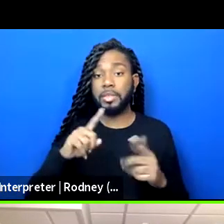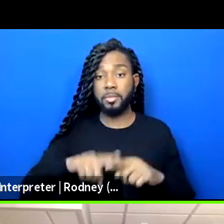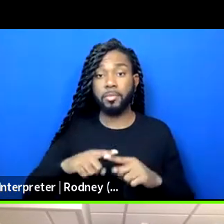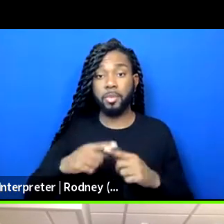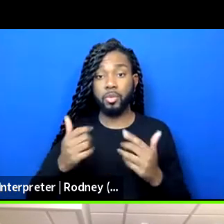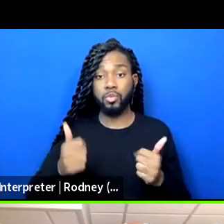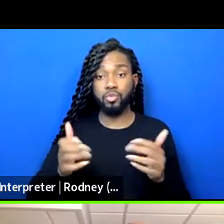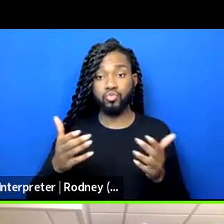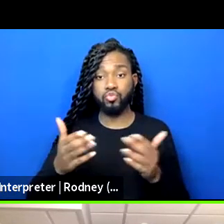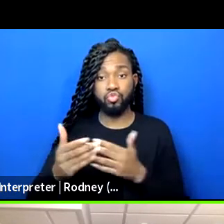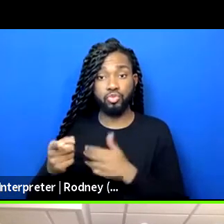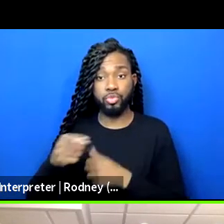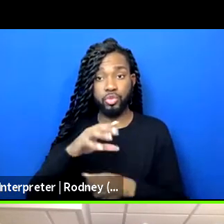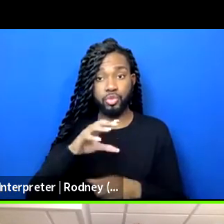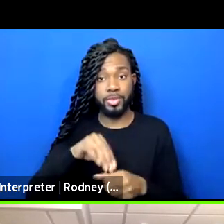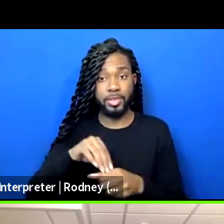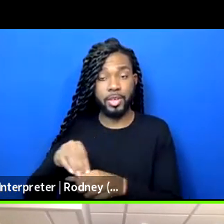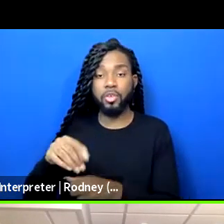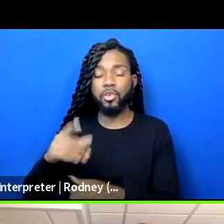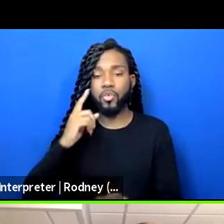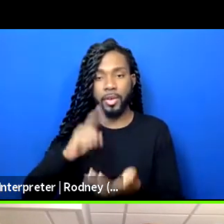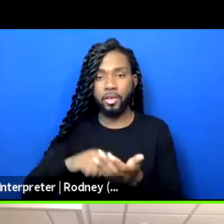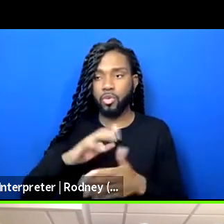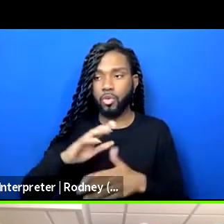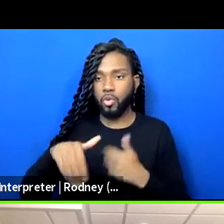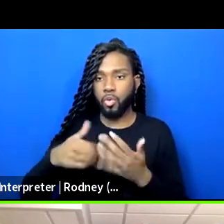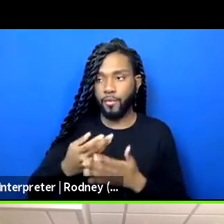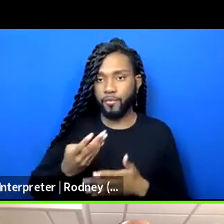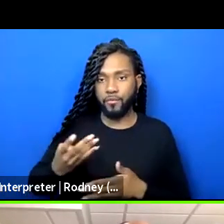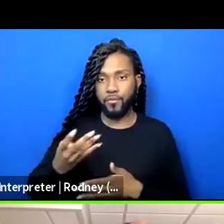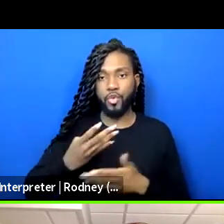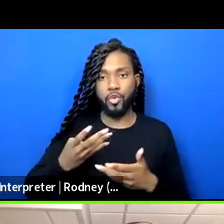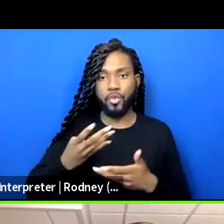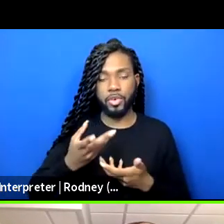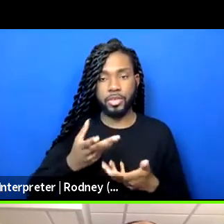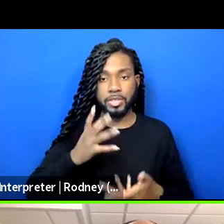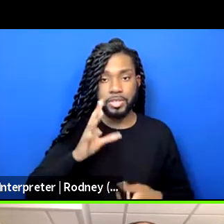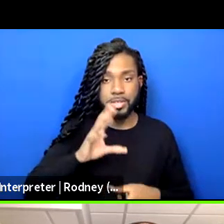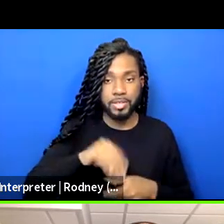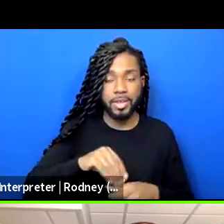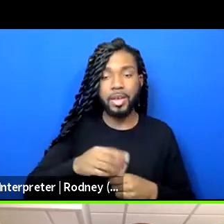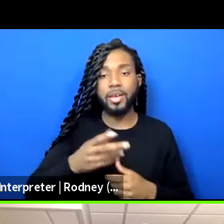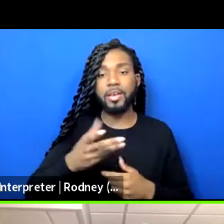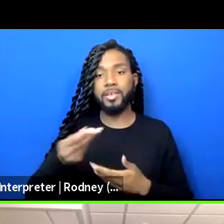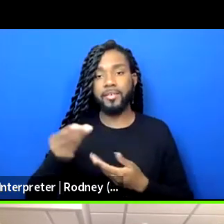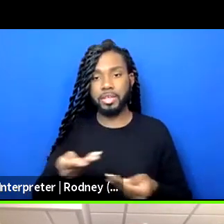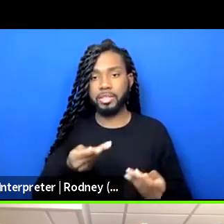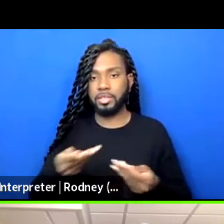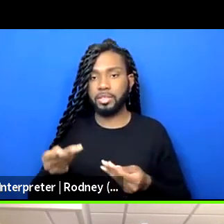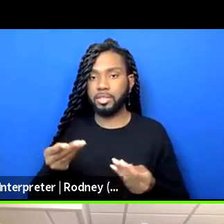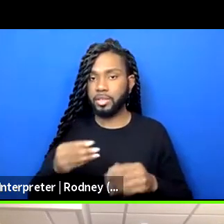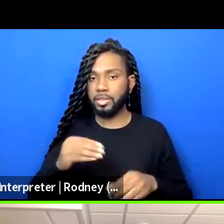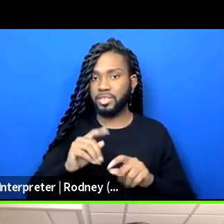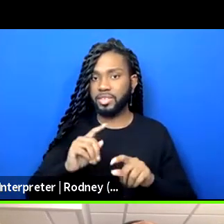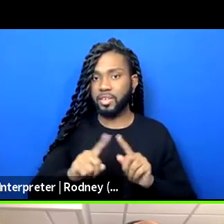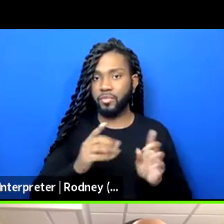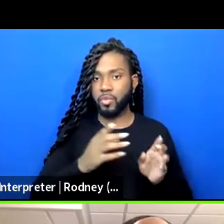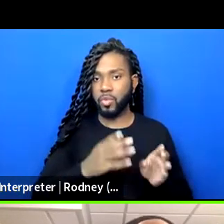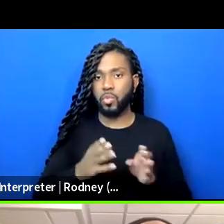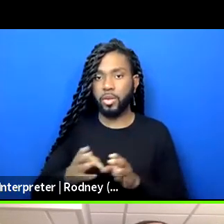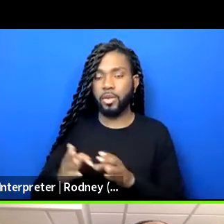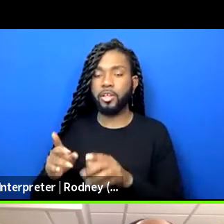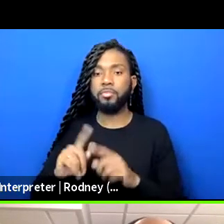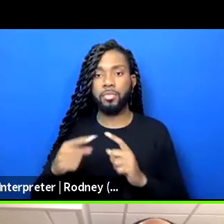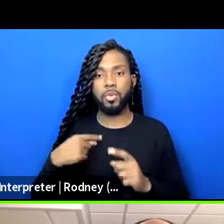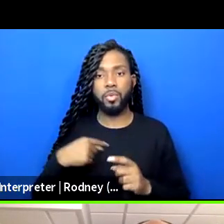acknowledging that all four of us engage and interact and facilitate in different ways, and we want to be able to do